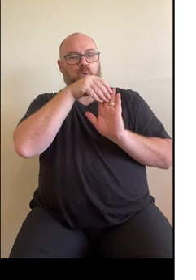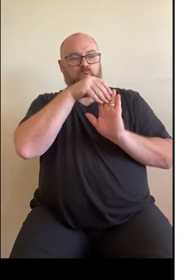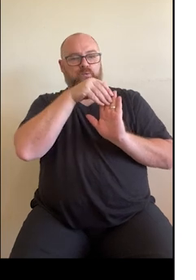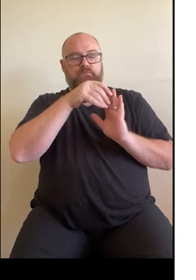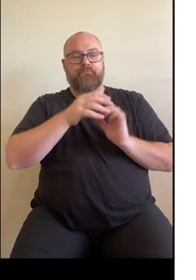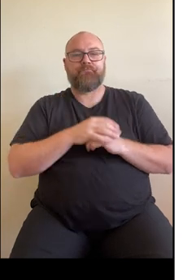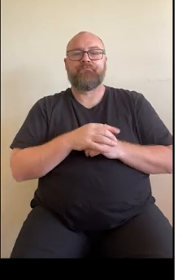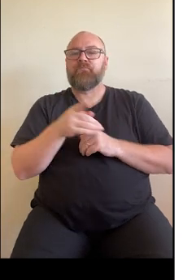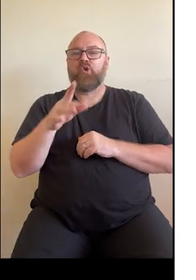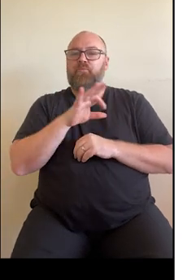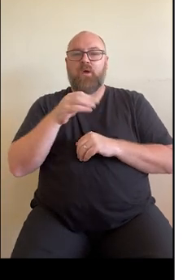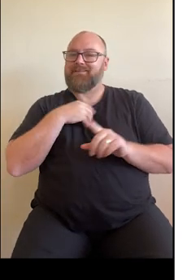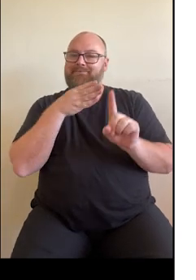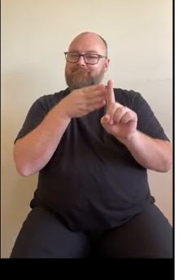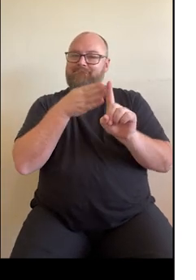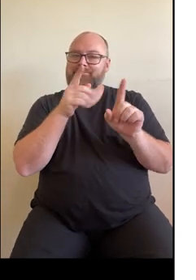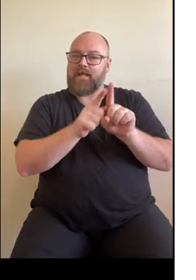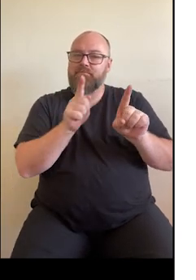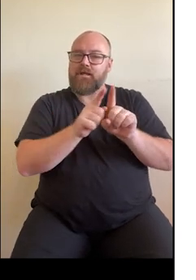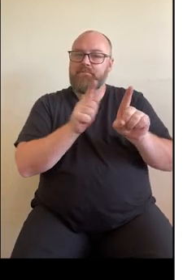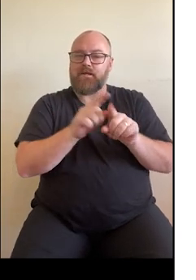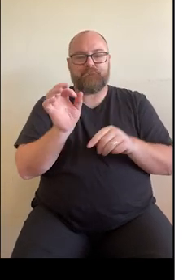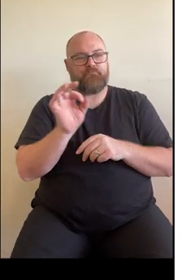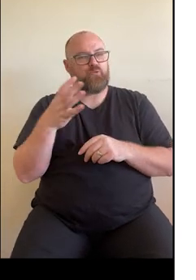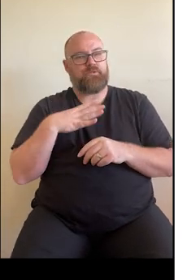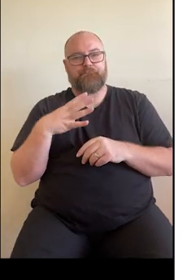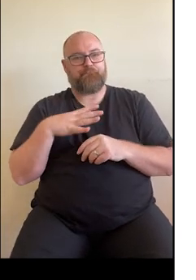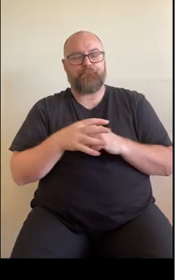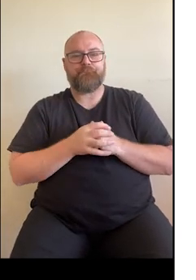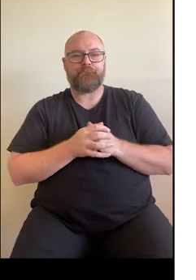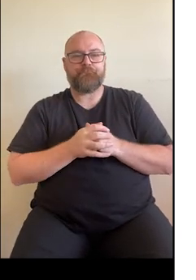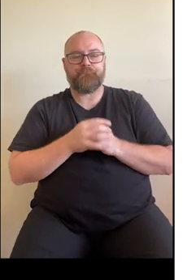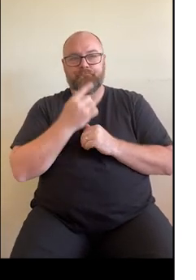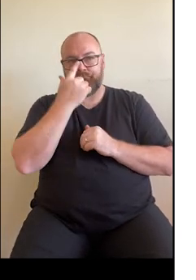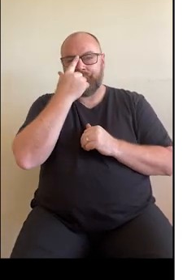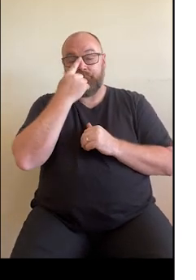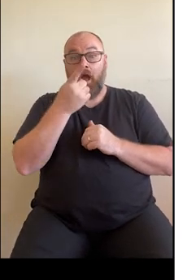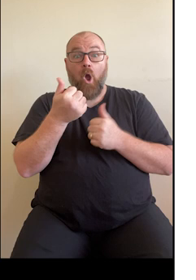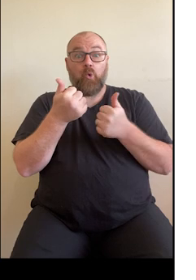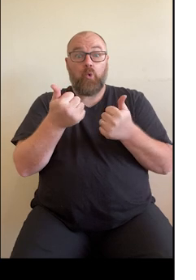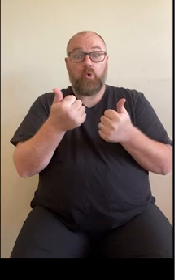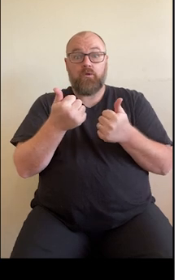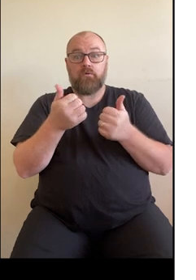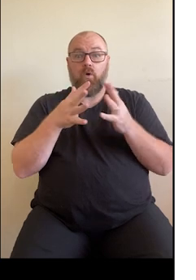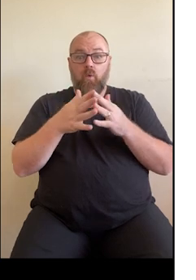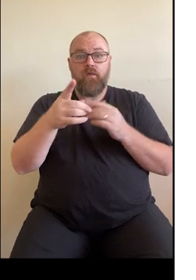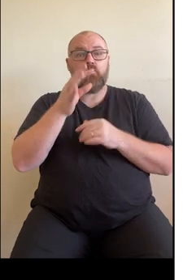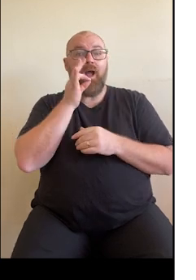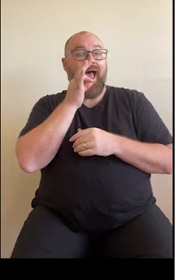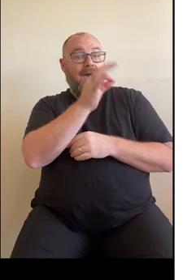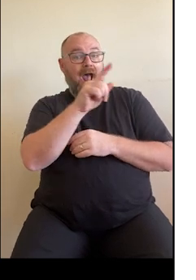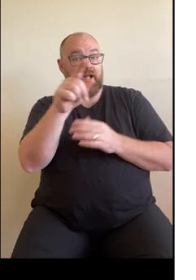don't have to go to the same organisation listed on the form. It's also a good idea to ask your chosen pathology provider